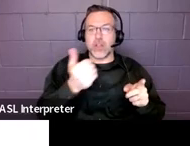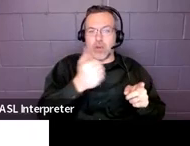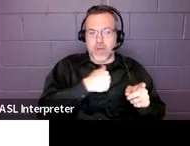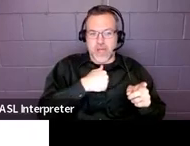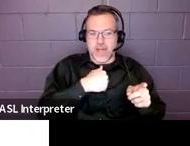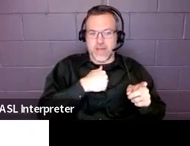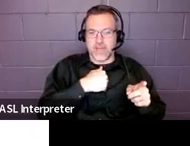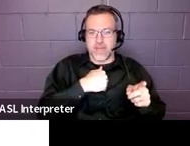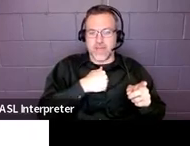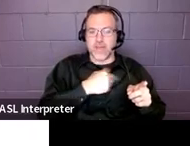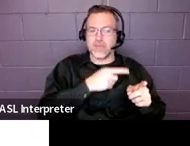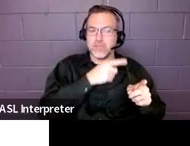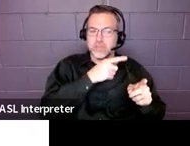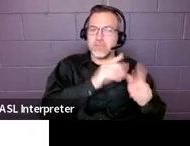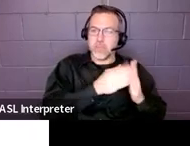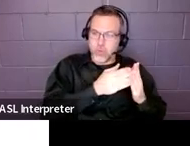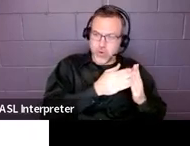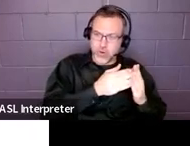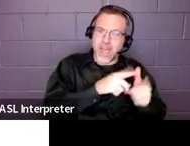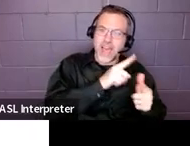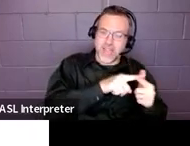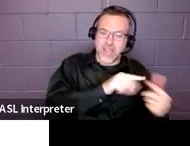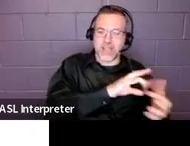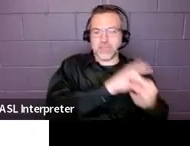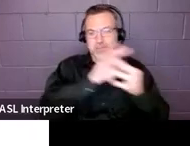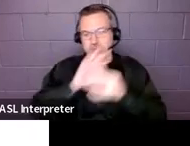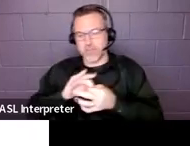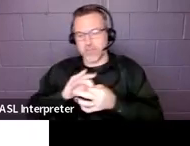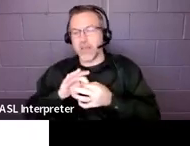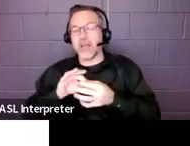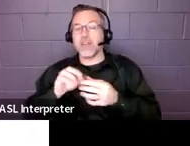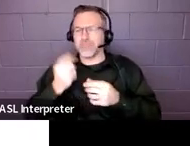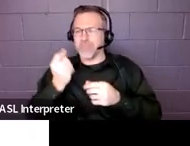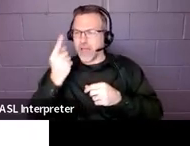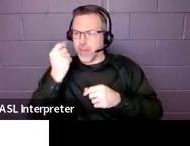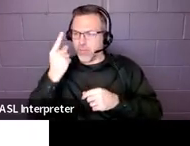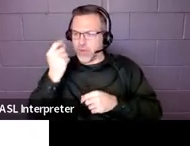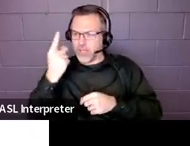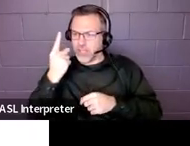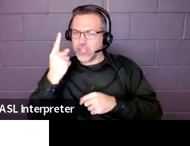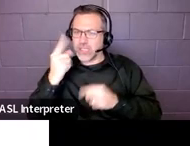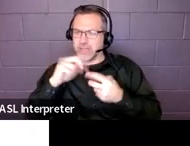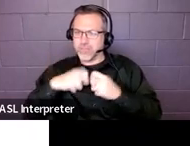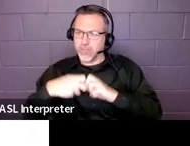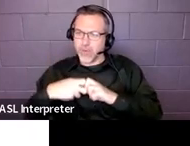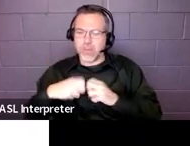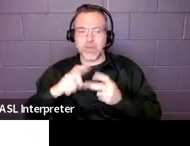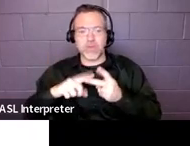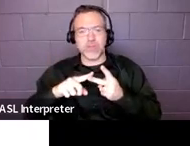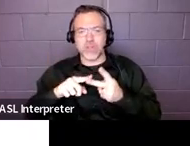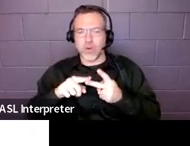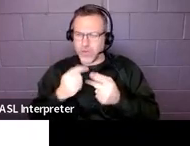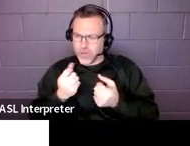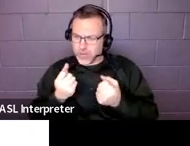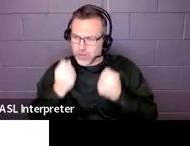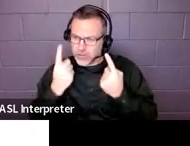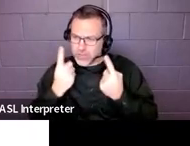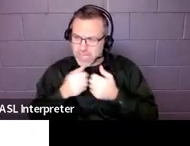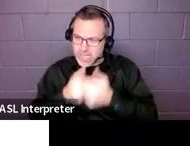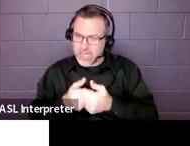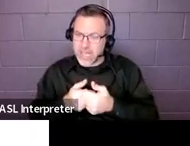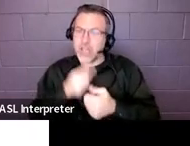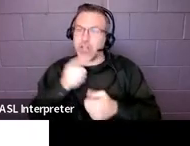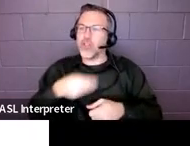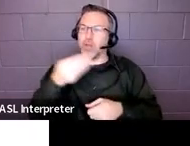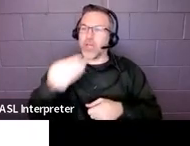who might have comprehension or, you know, visual tracking issues, and they get the audio version of the book.